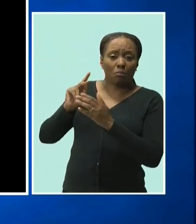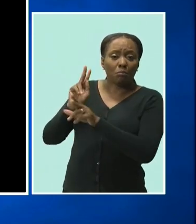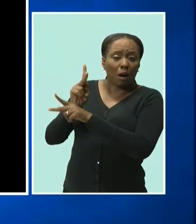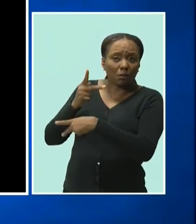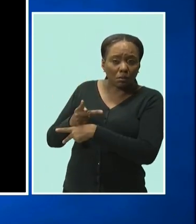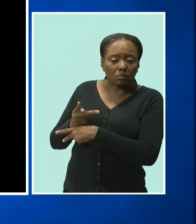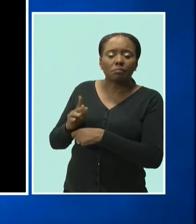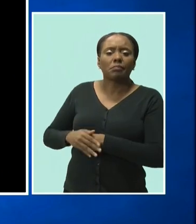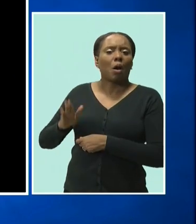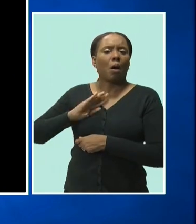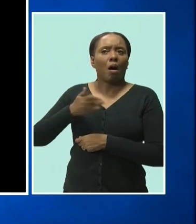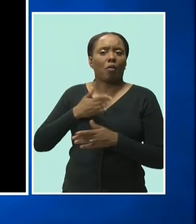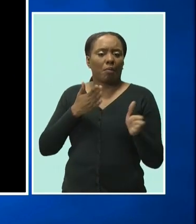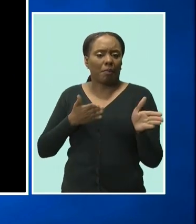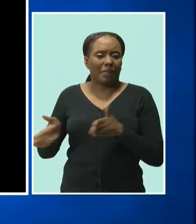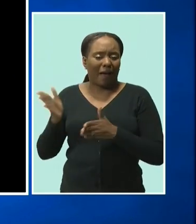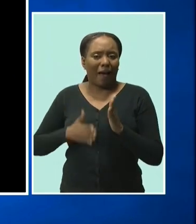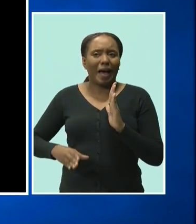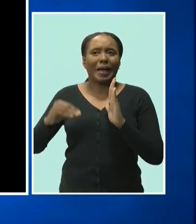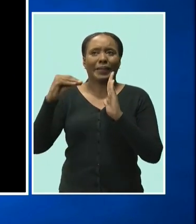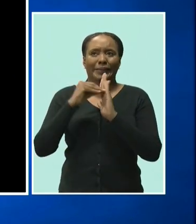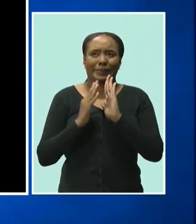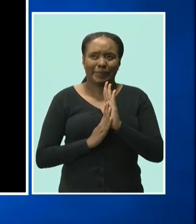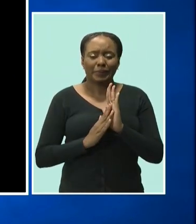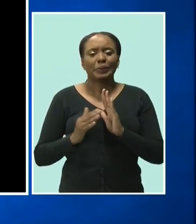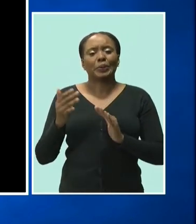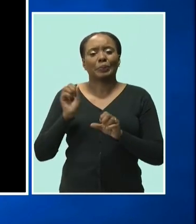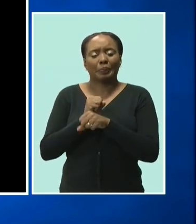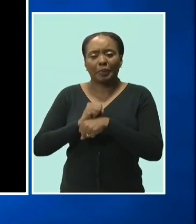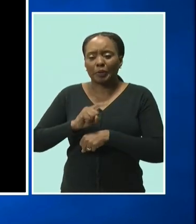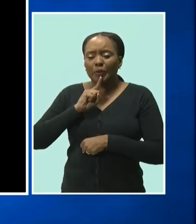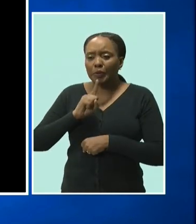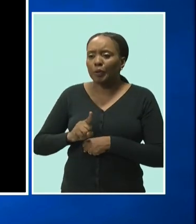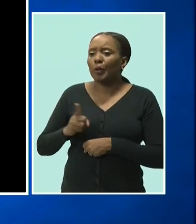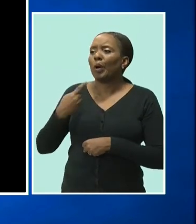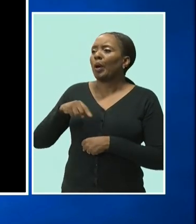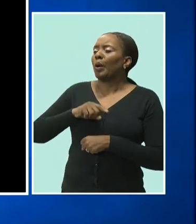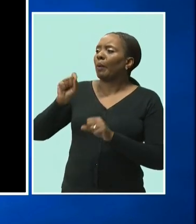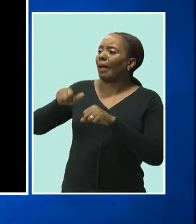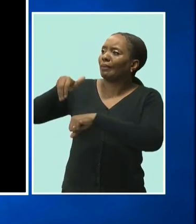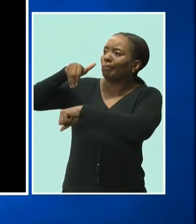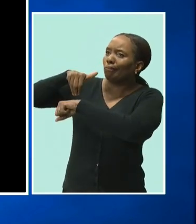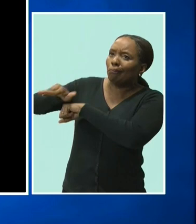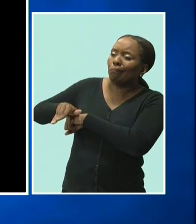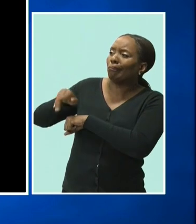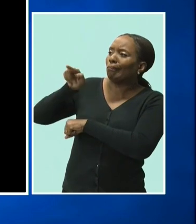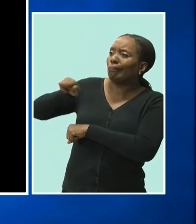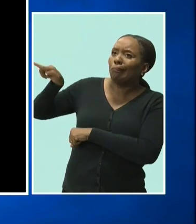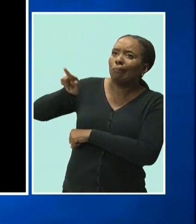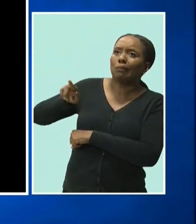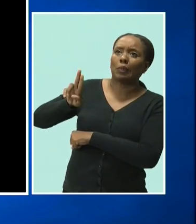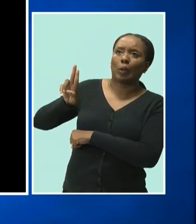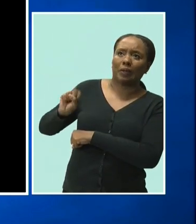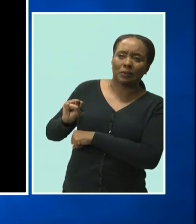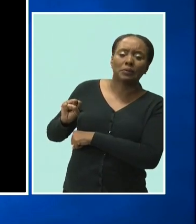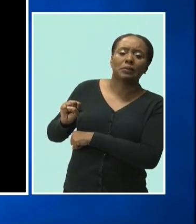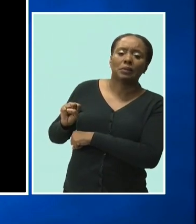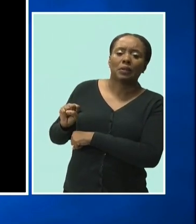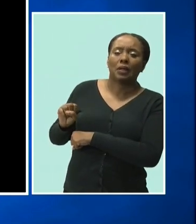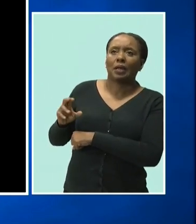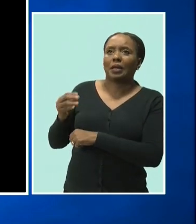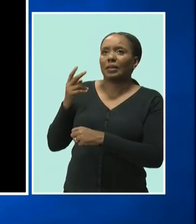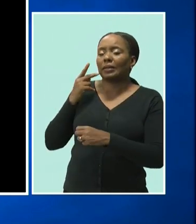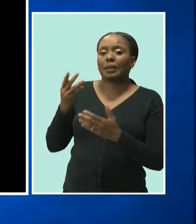work plan in relation to making sure that we can tap the diaspora and see how we can get some